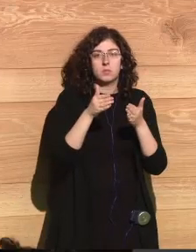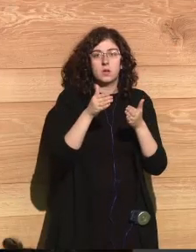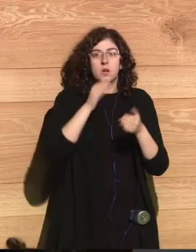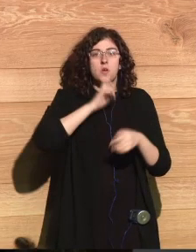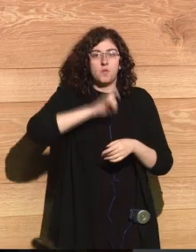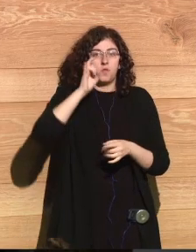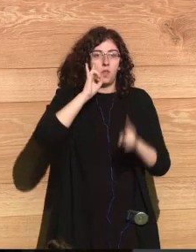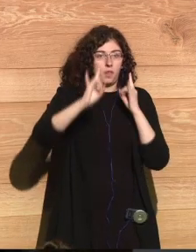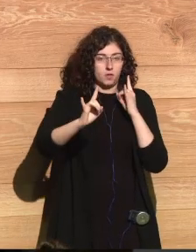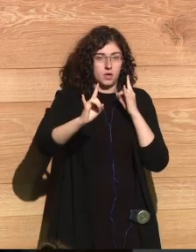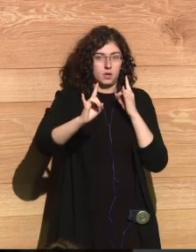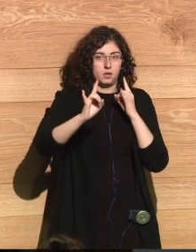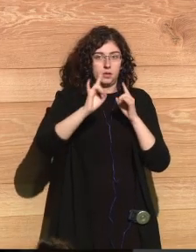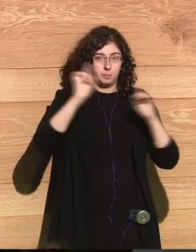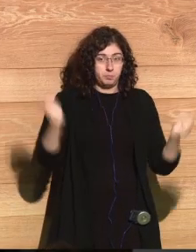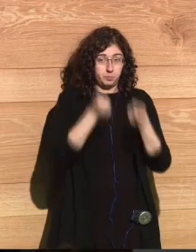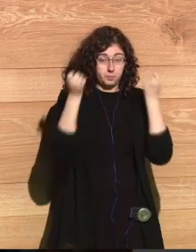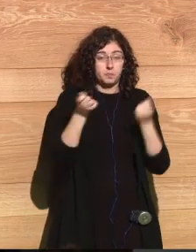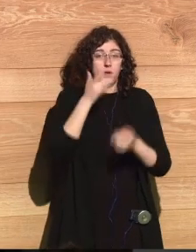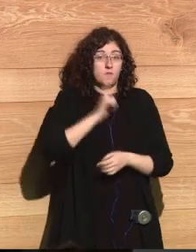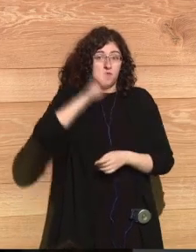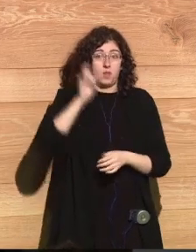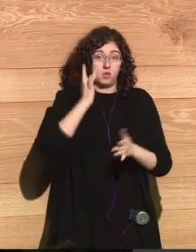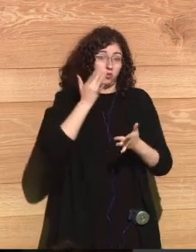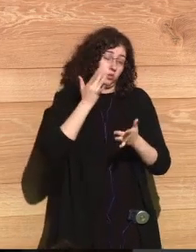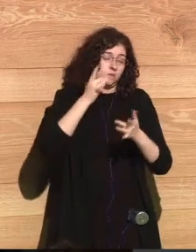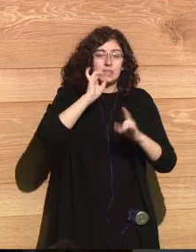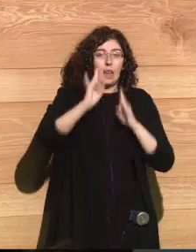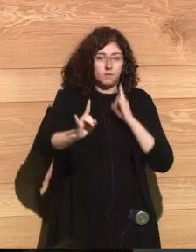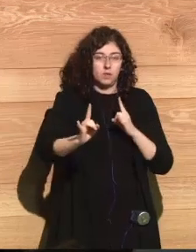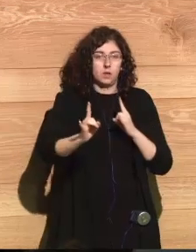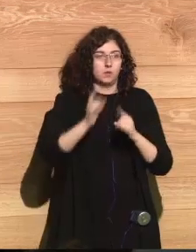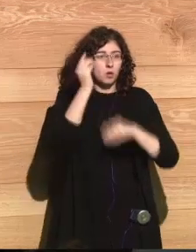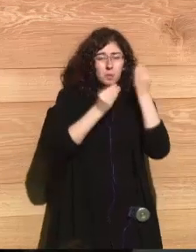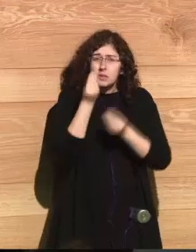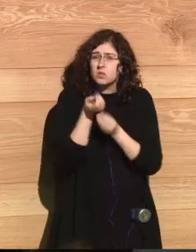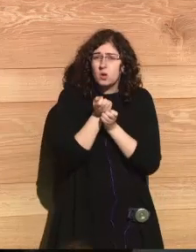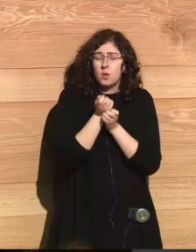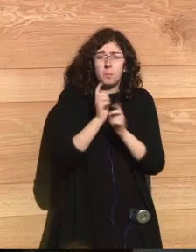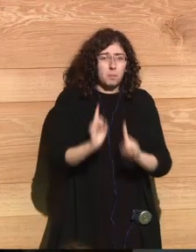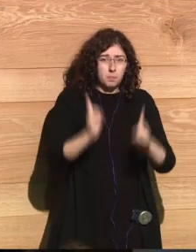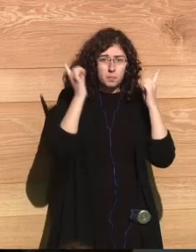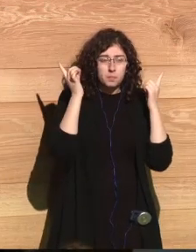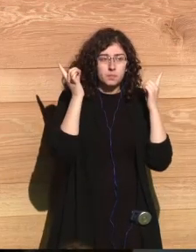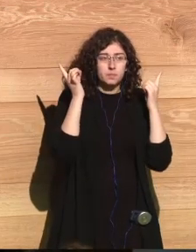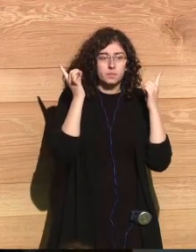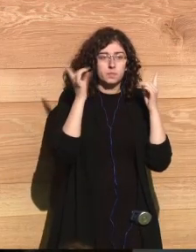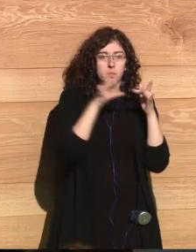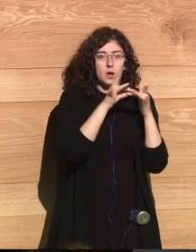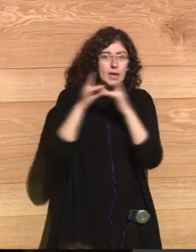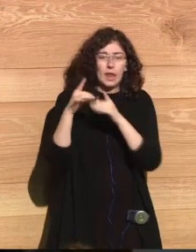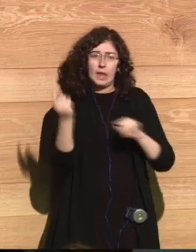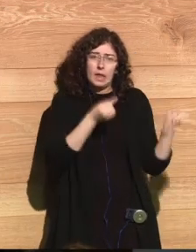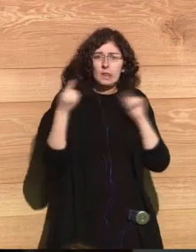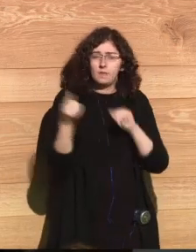published by the Telefonica foundation and still published by the Telefonica foundation and it's always been